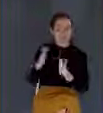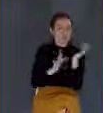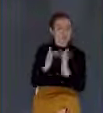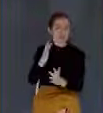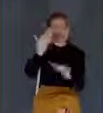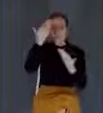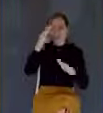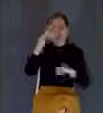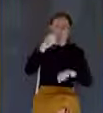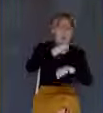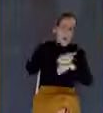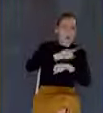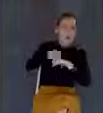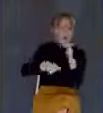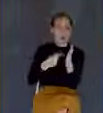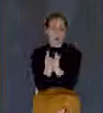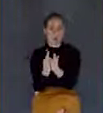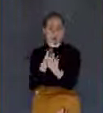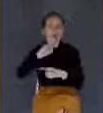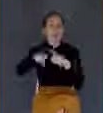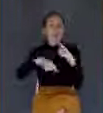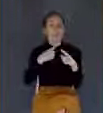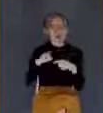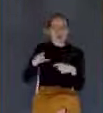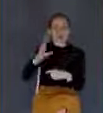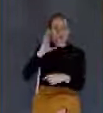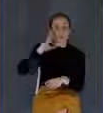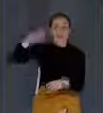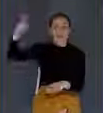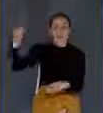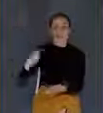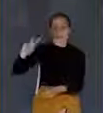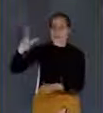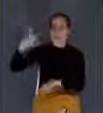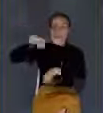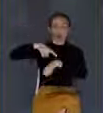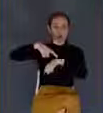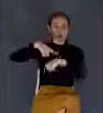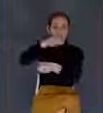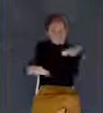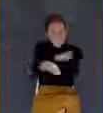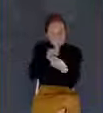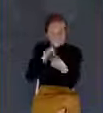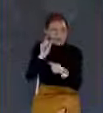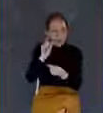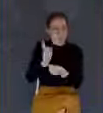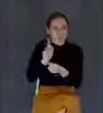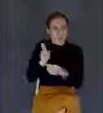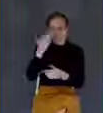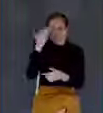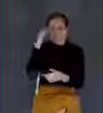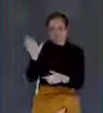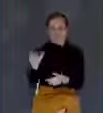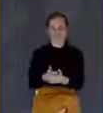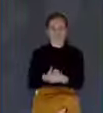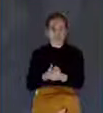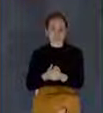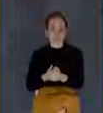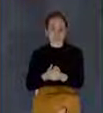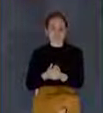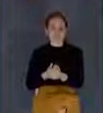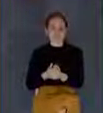the hour when he would come, the precise moment. That was withheld from Jesus